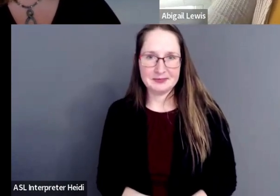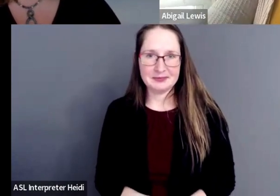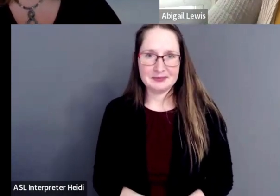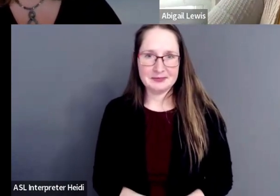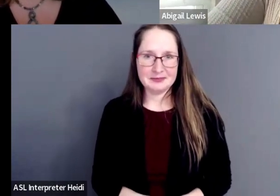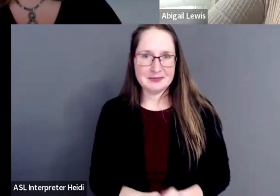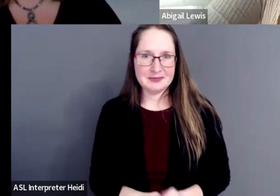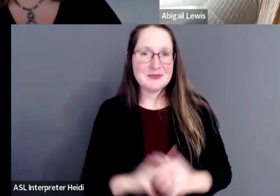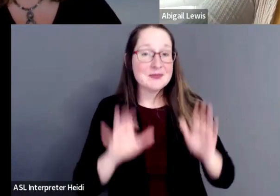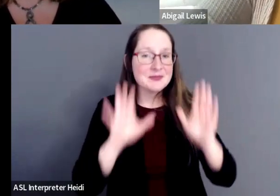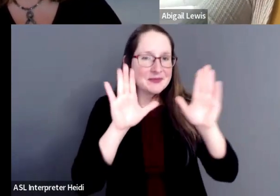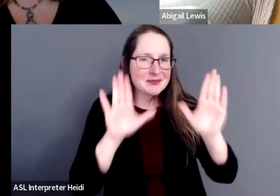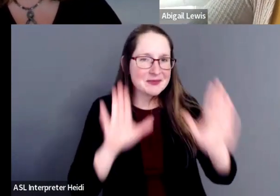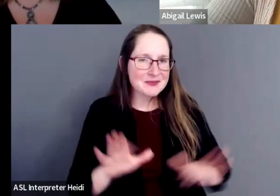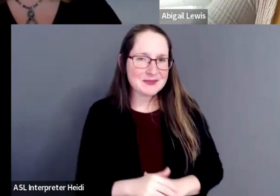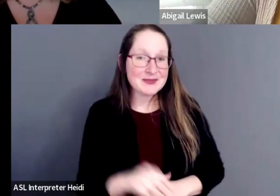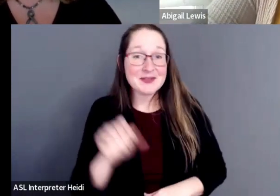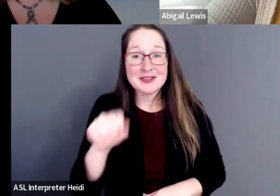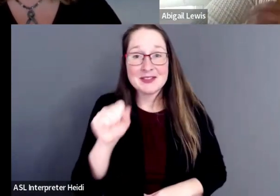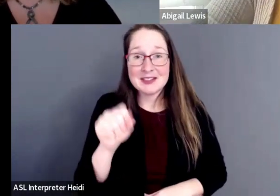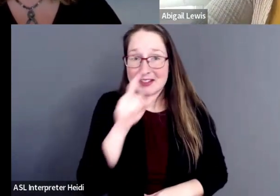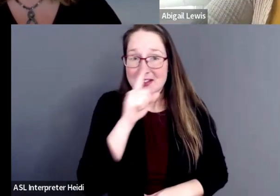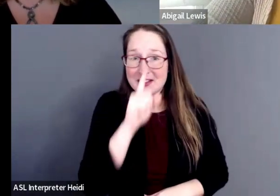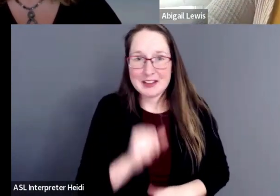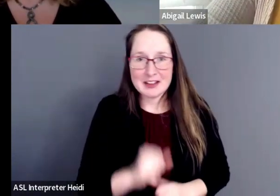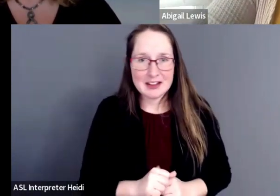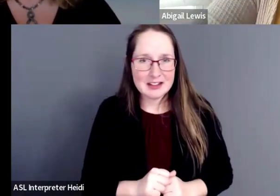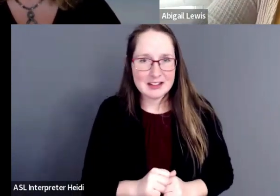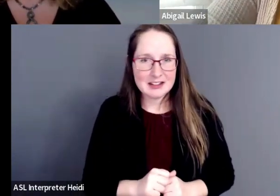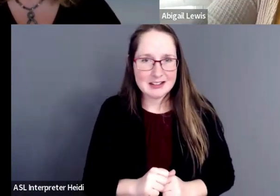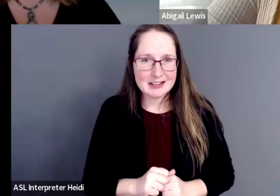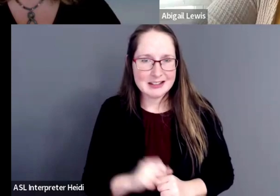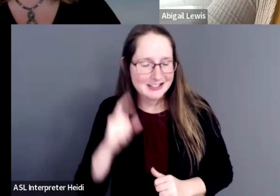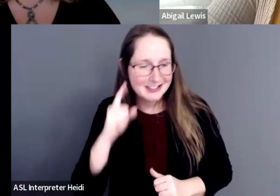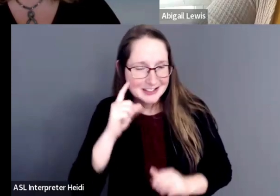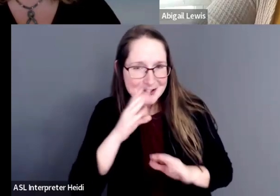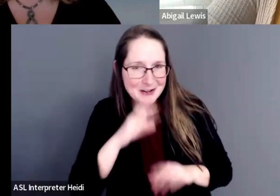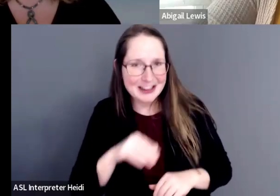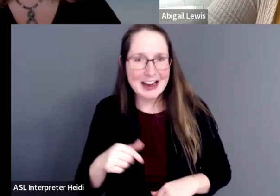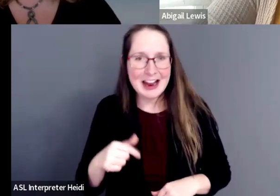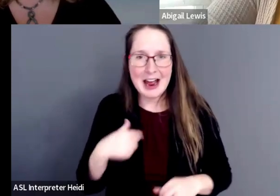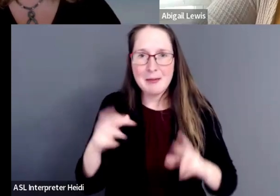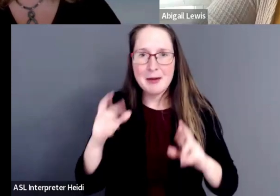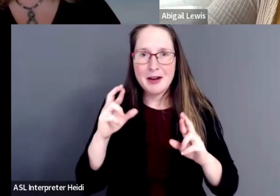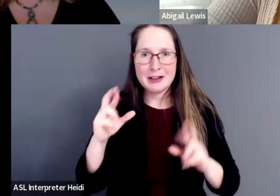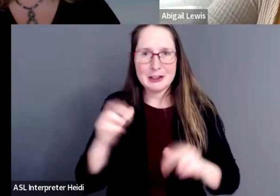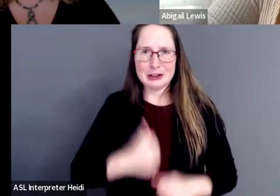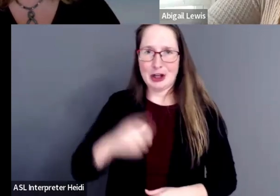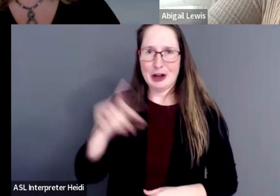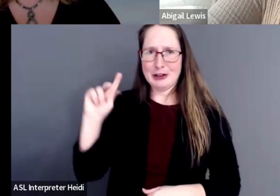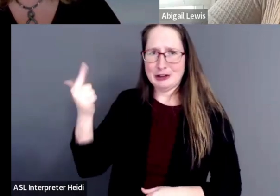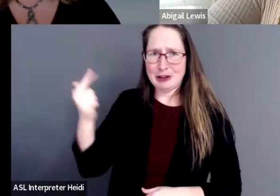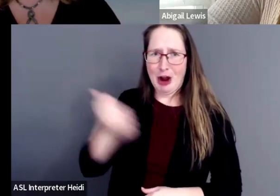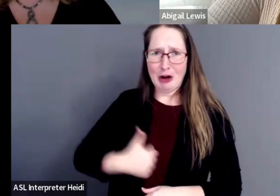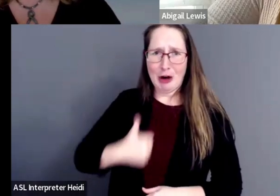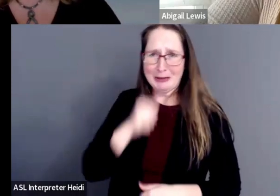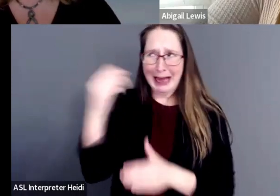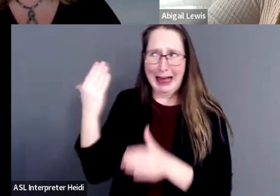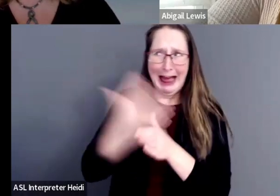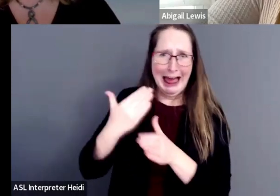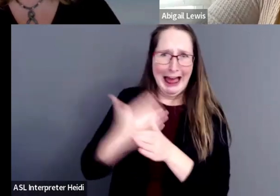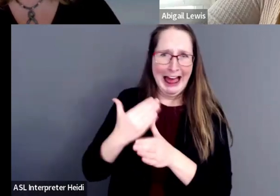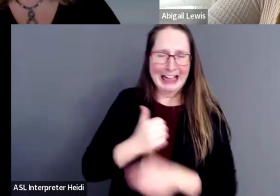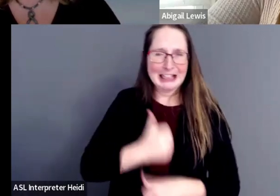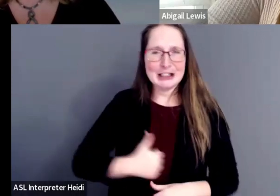Awesome. Yeah, Kirby really did, oh, I'm sorry. I'm hoping that the dog is not a disservice. But